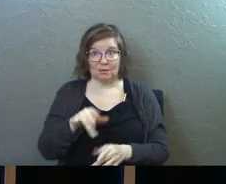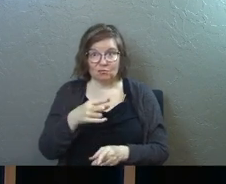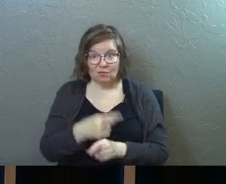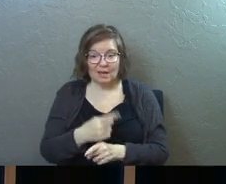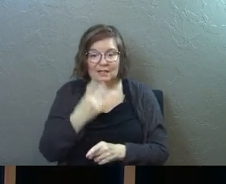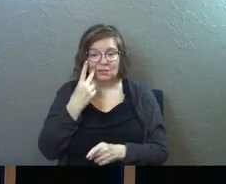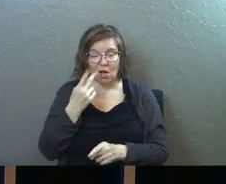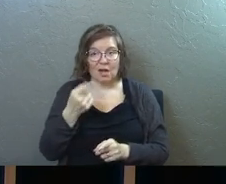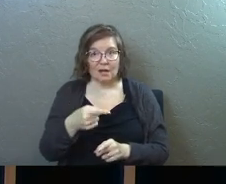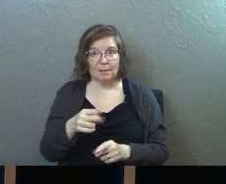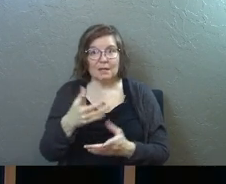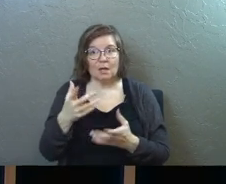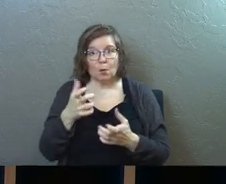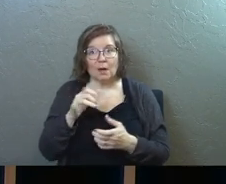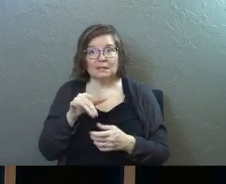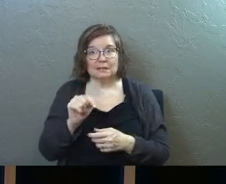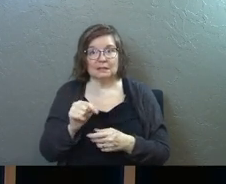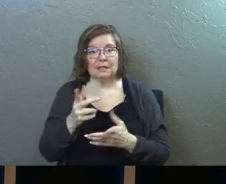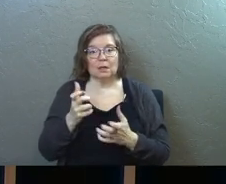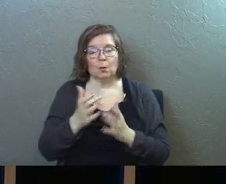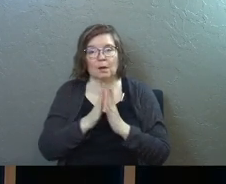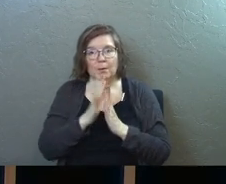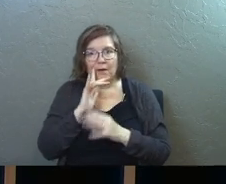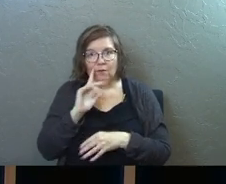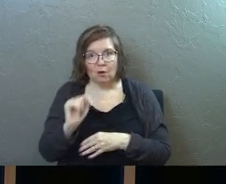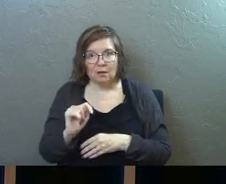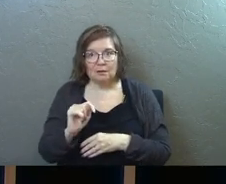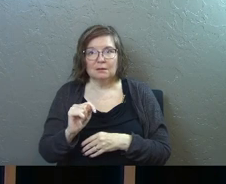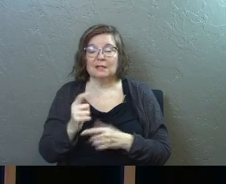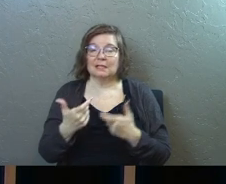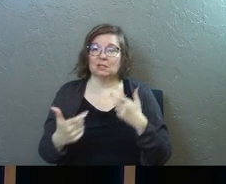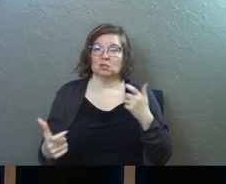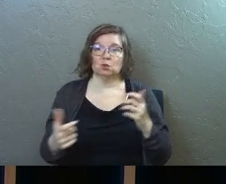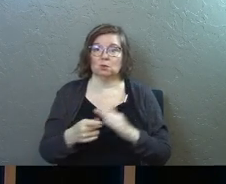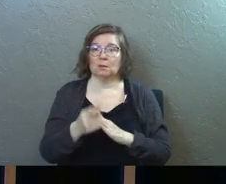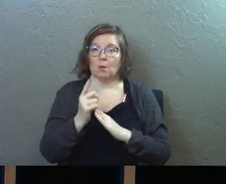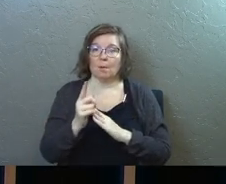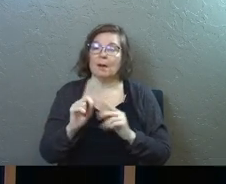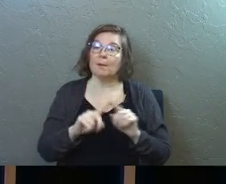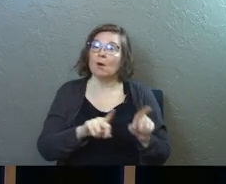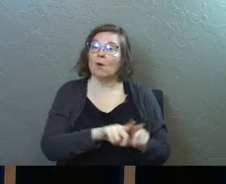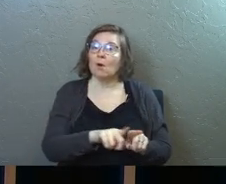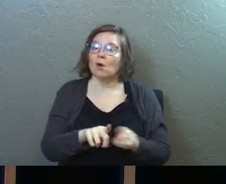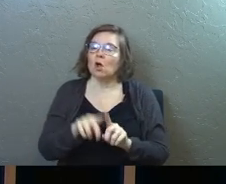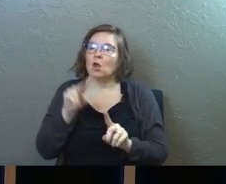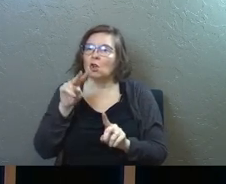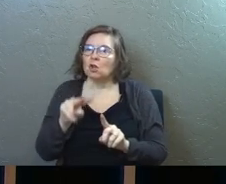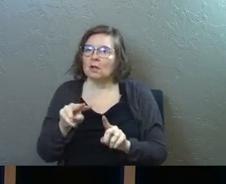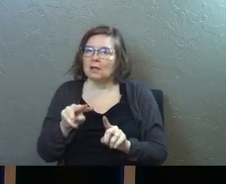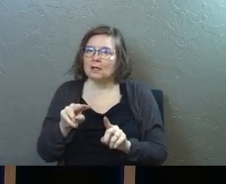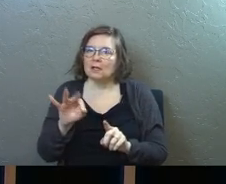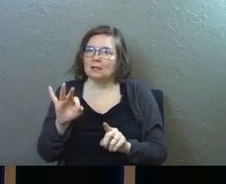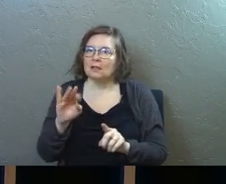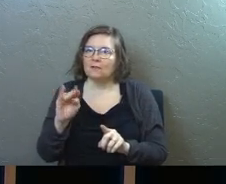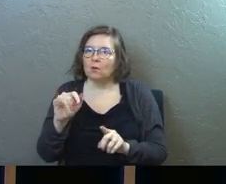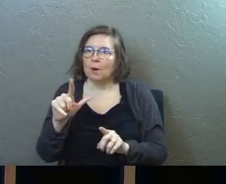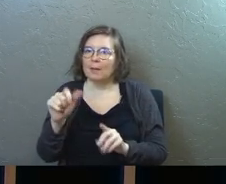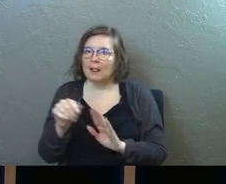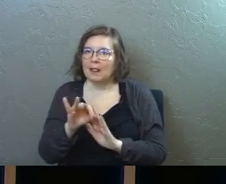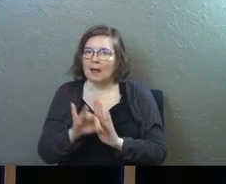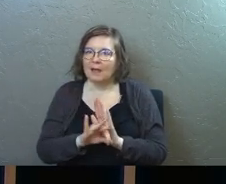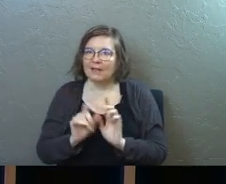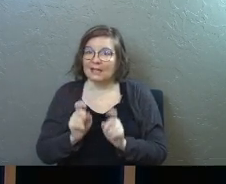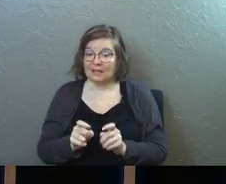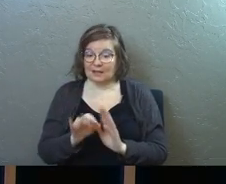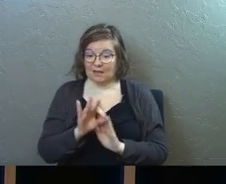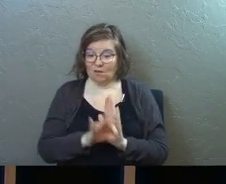He saw it coming he wanted it he prayed for it it's a huge moment but also look at the little formula that he gives because